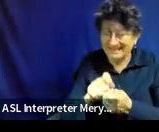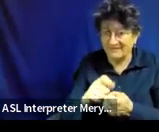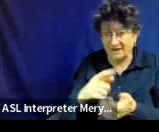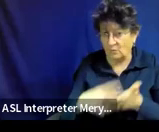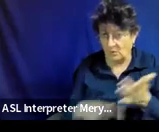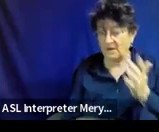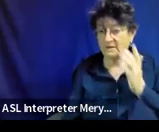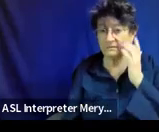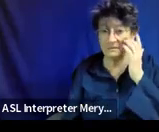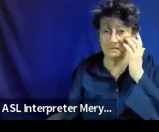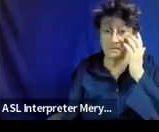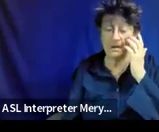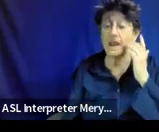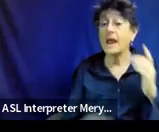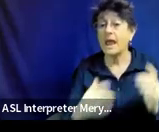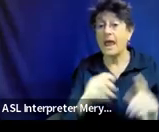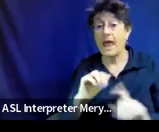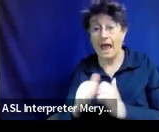corresponding goal